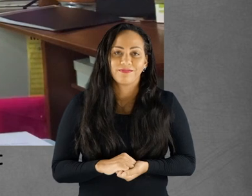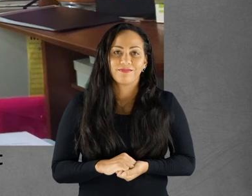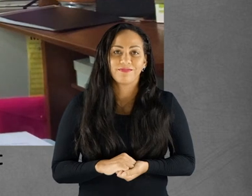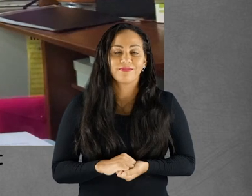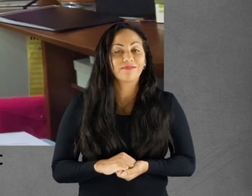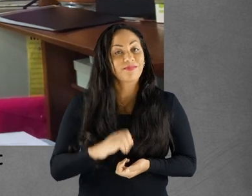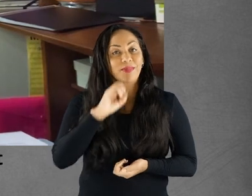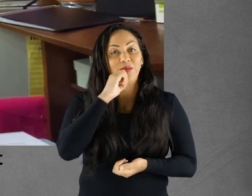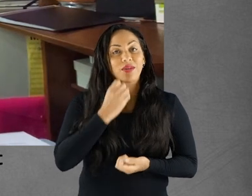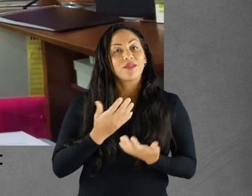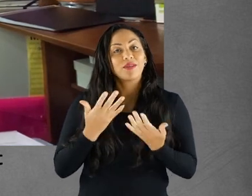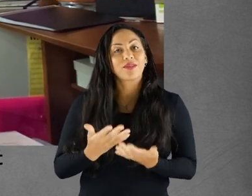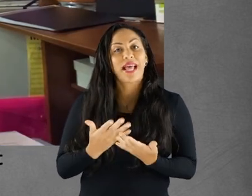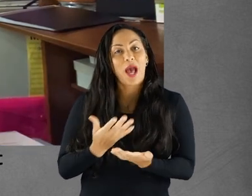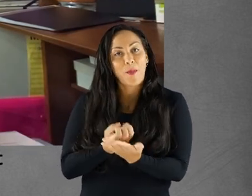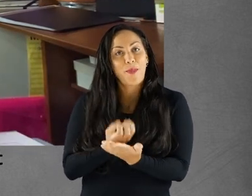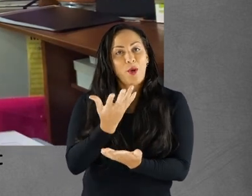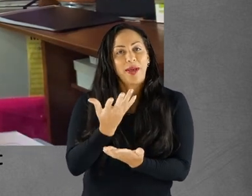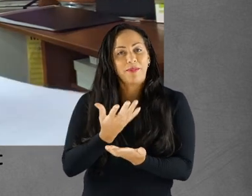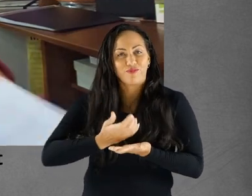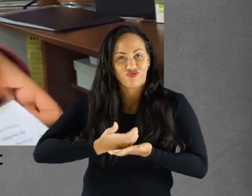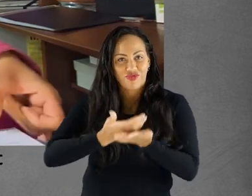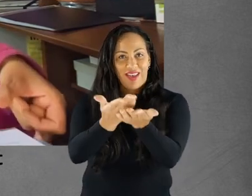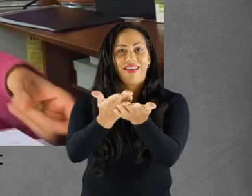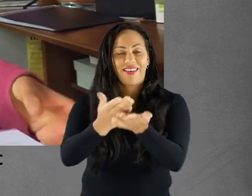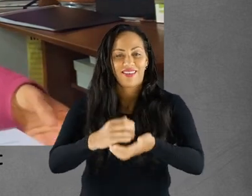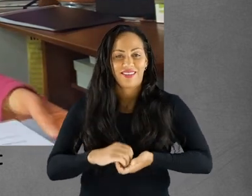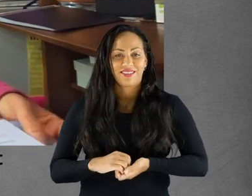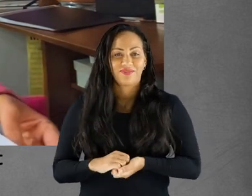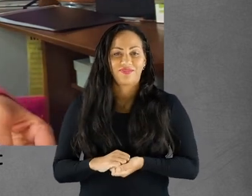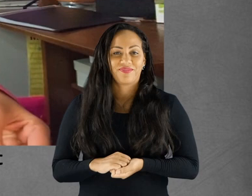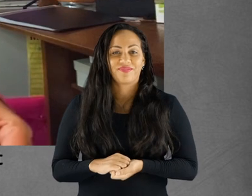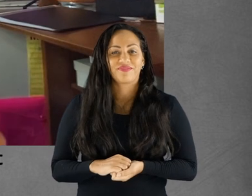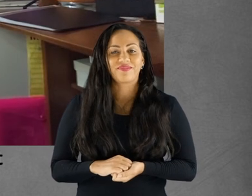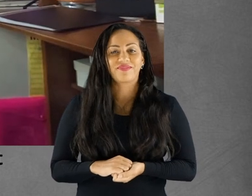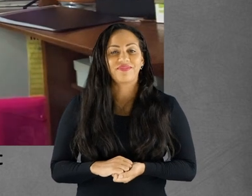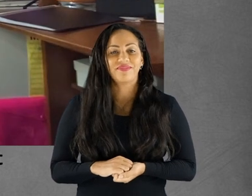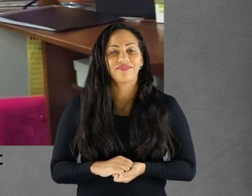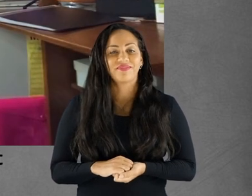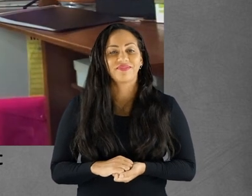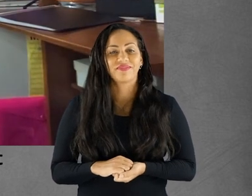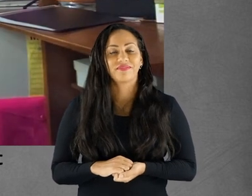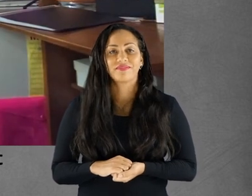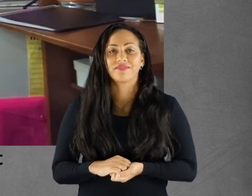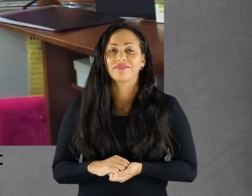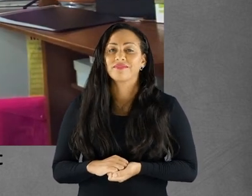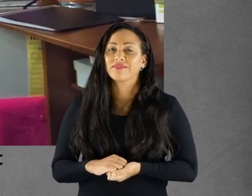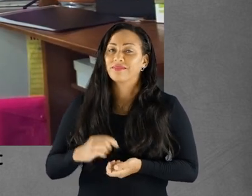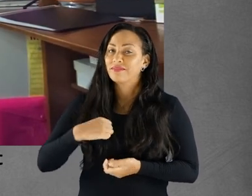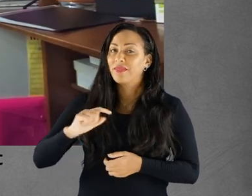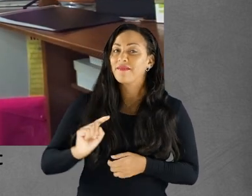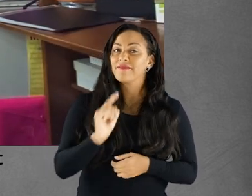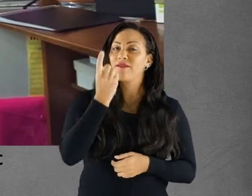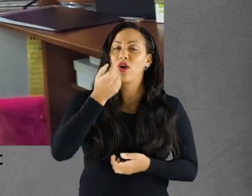Now, I'm going to share with you a poem which